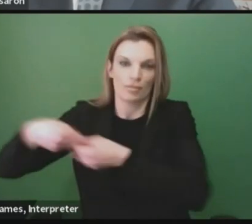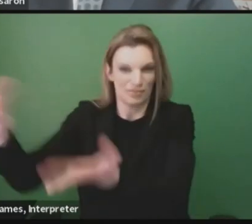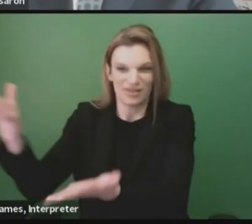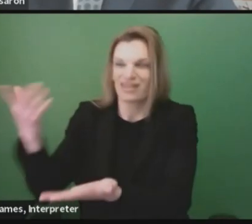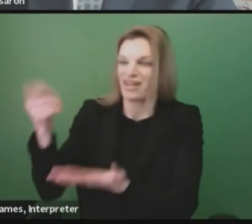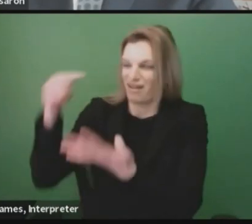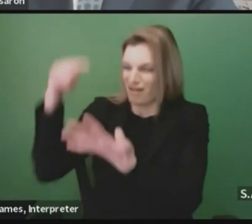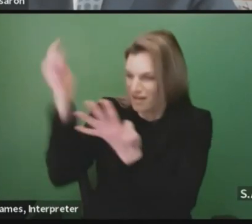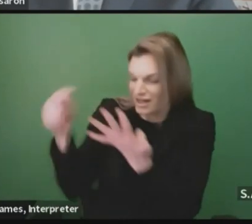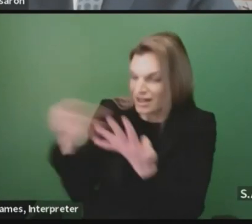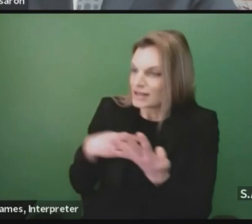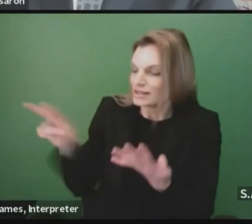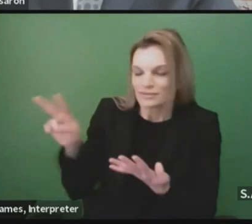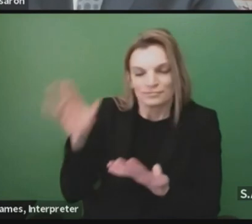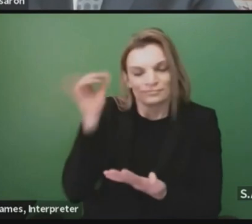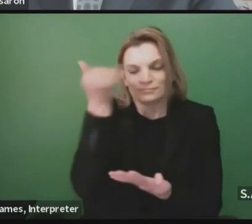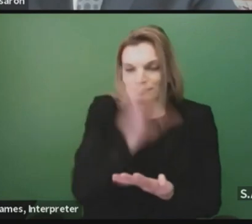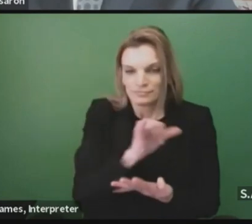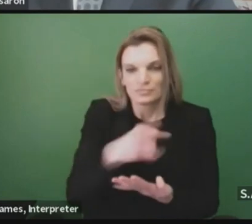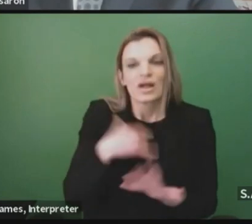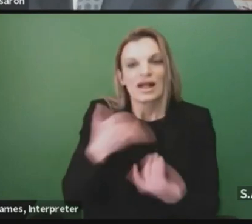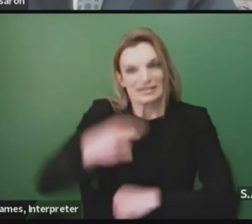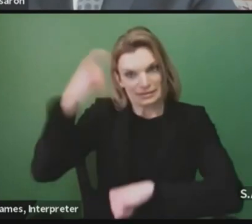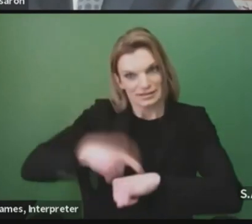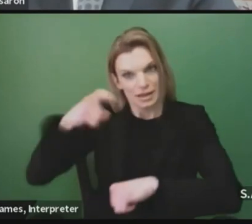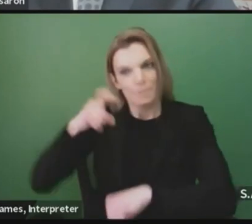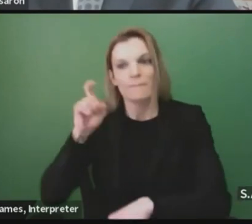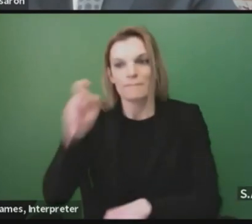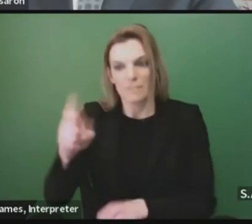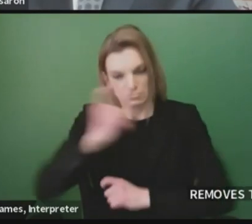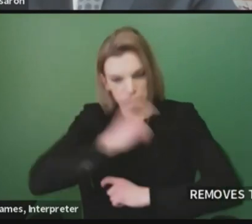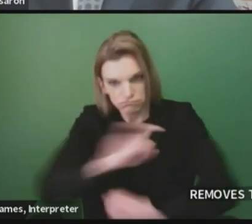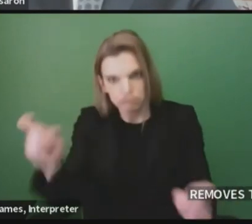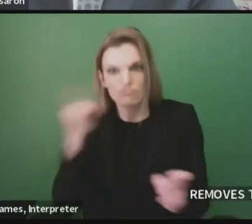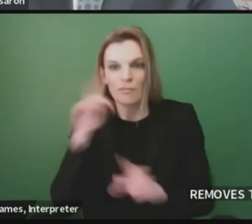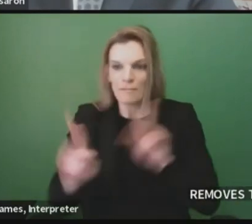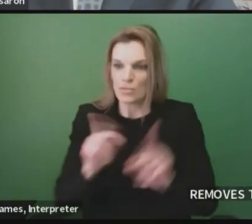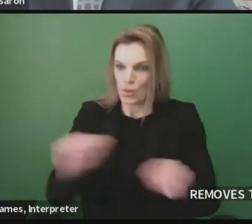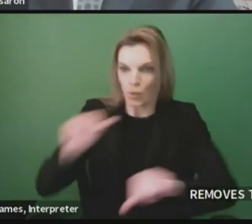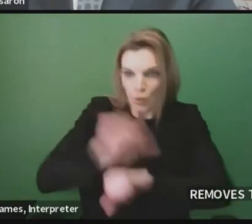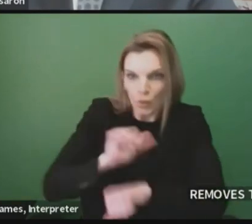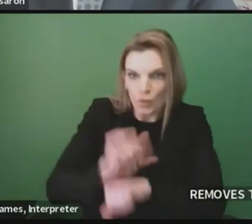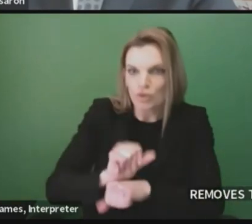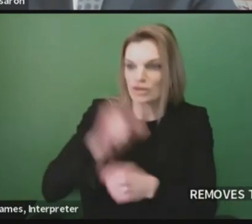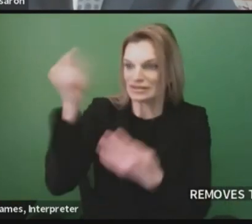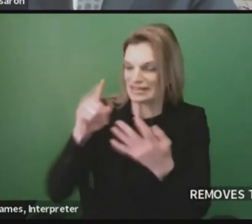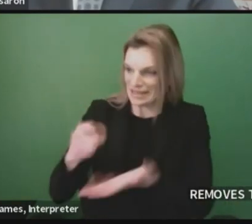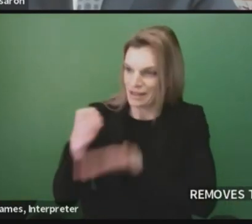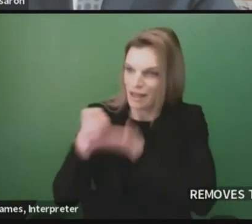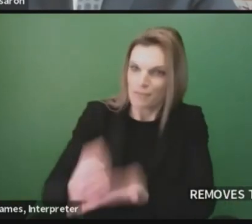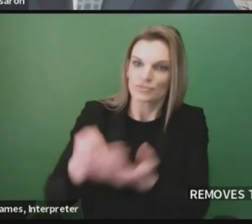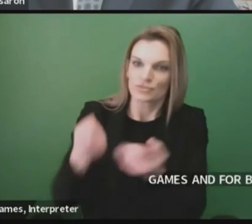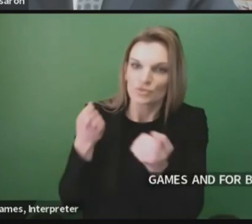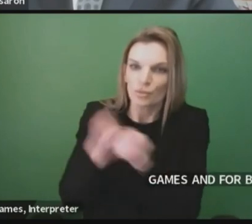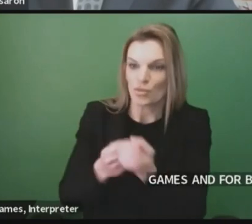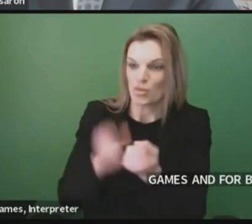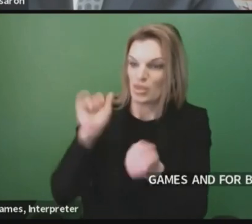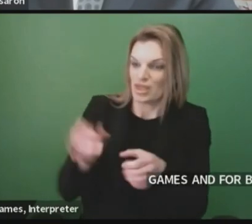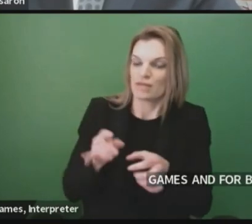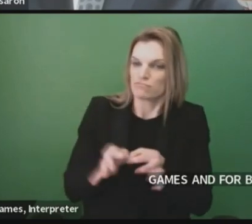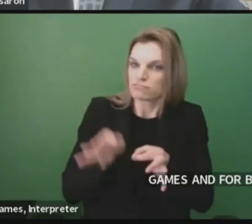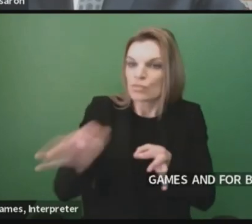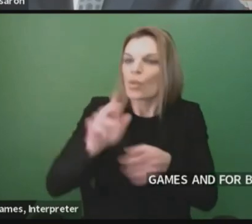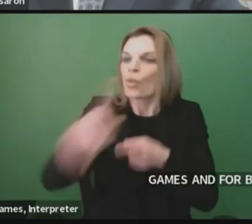stop playing games and for both parties in the legislature to roll up their sleeves and to get this done. Let's permanently extend these benefits to